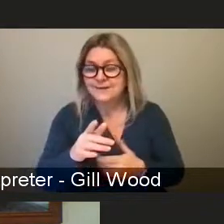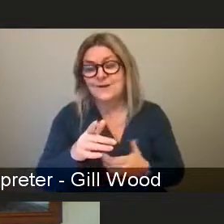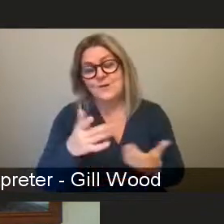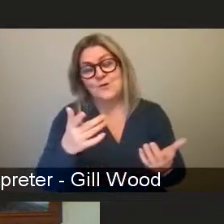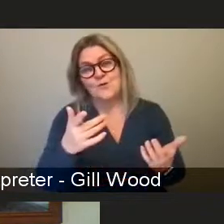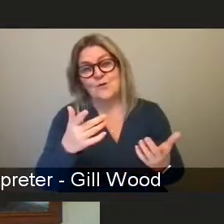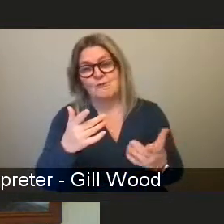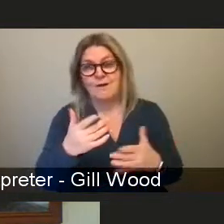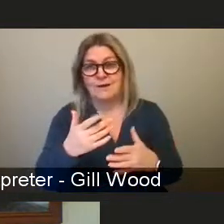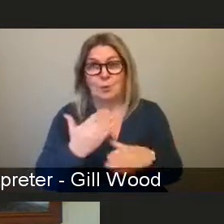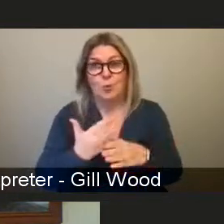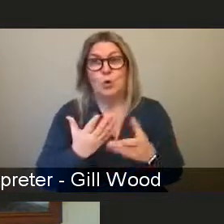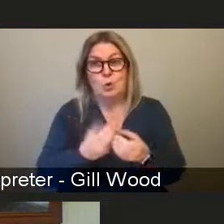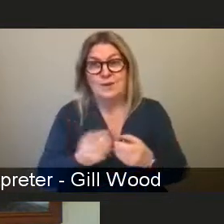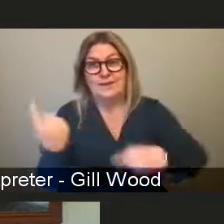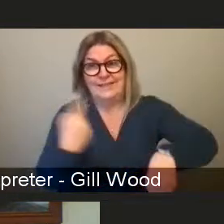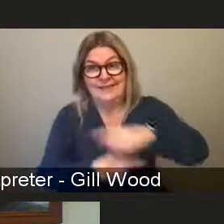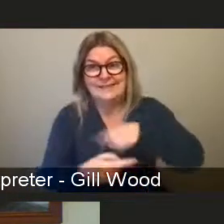anybody.